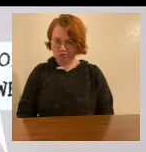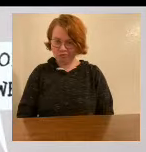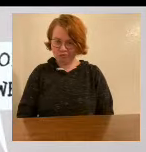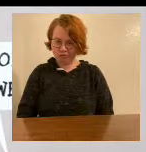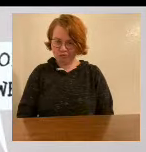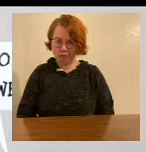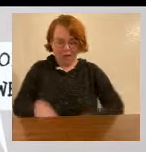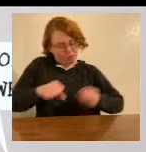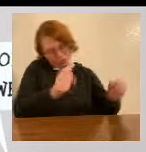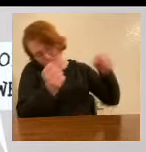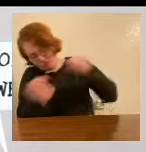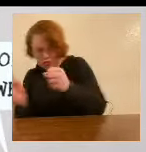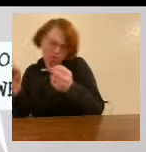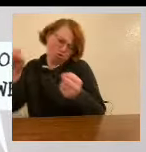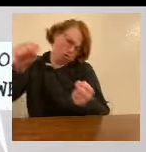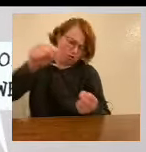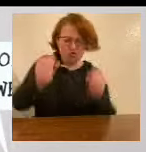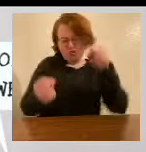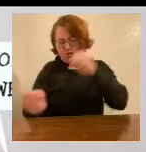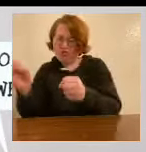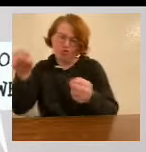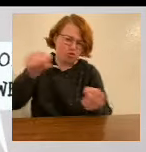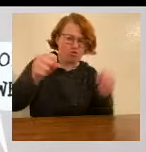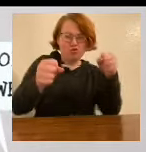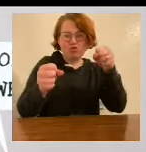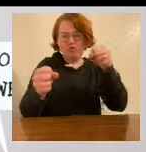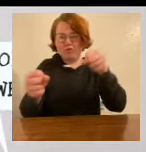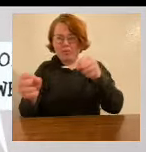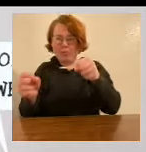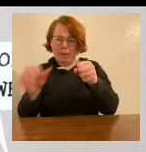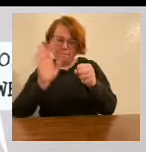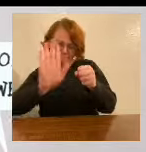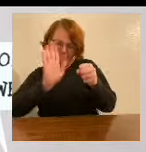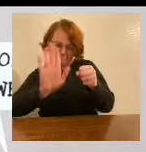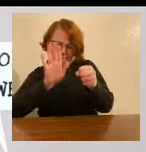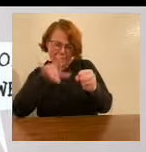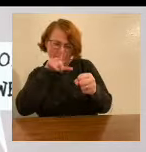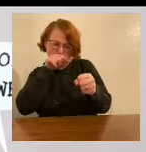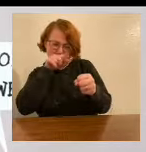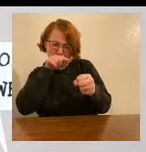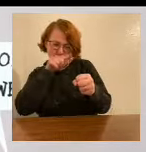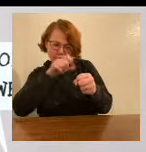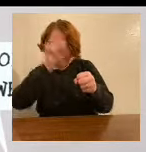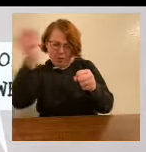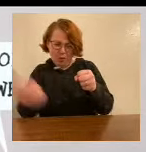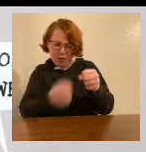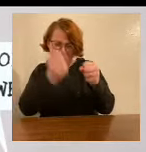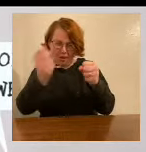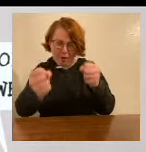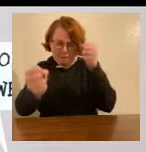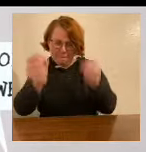Hmm... Vroom, vroom! Vroomy, vroom, vroom! Pigeon, out the wheel!